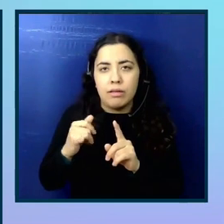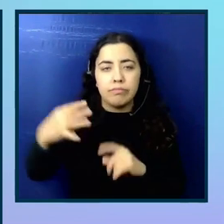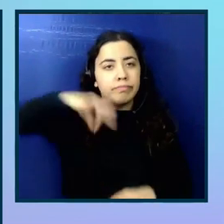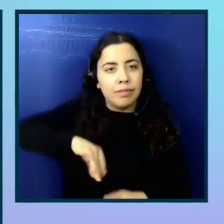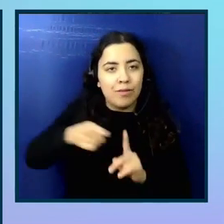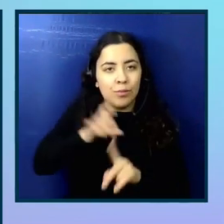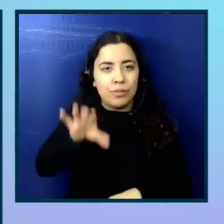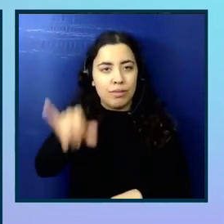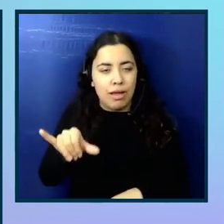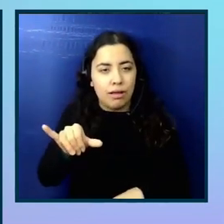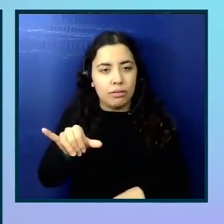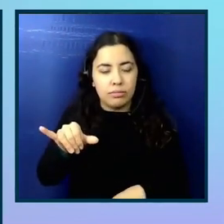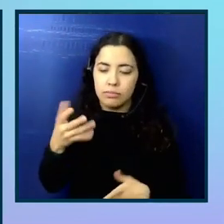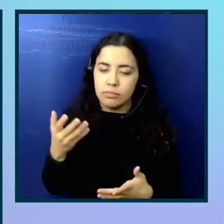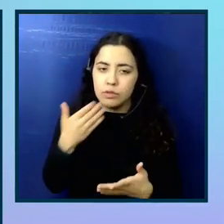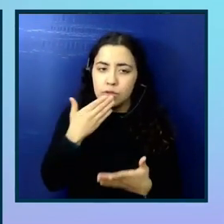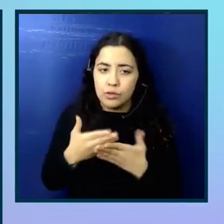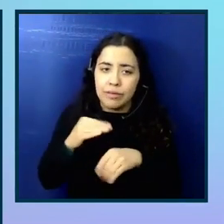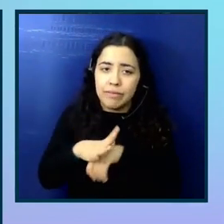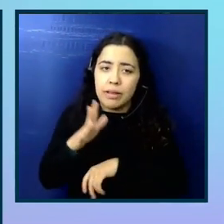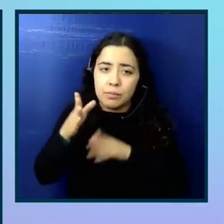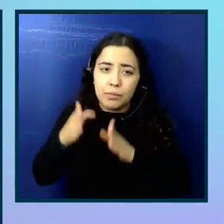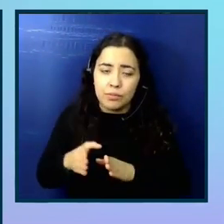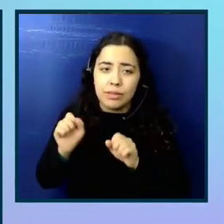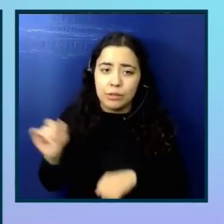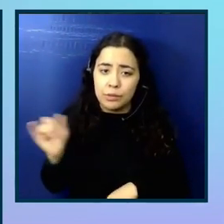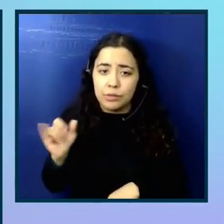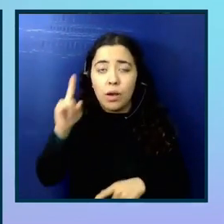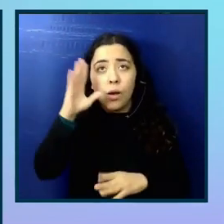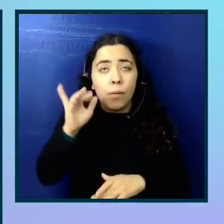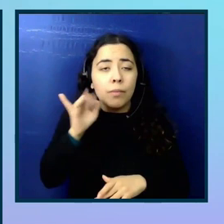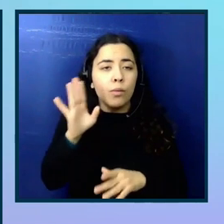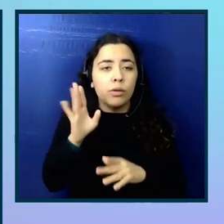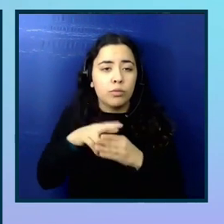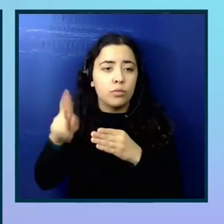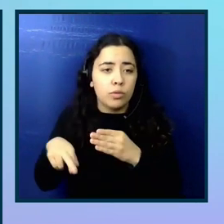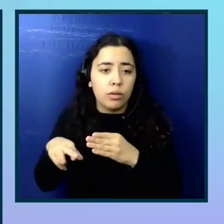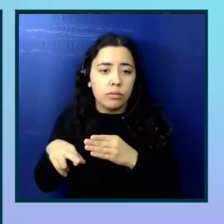and from doing it and the good impact it can have as well. And hopefully that will result in